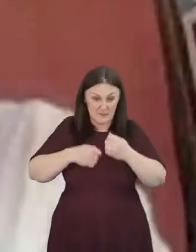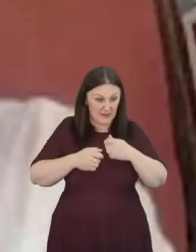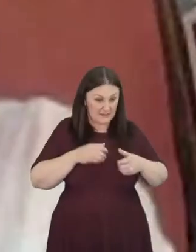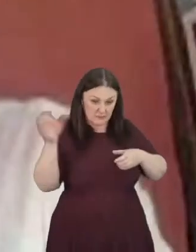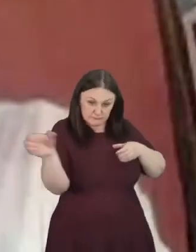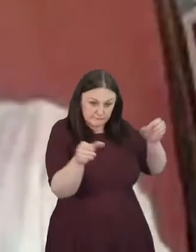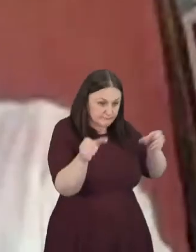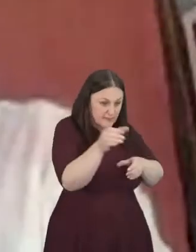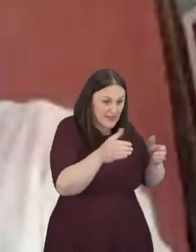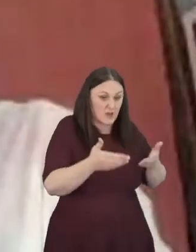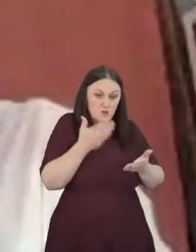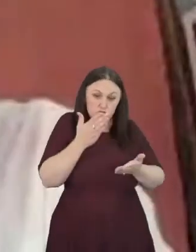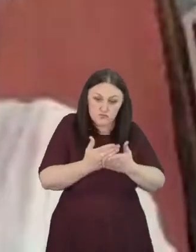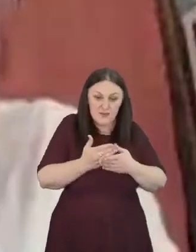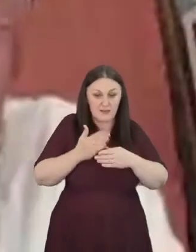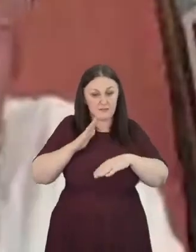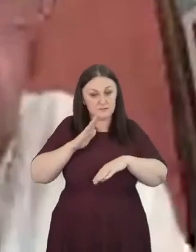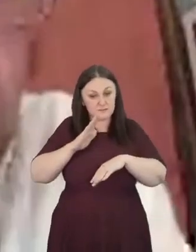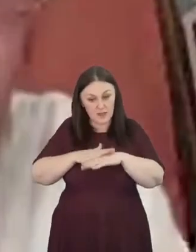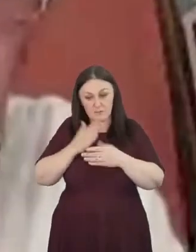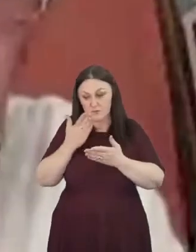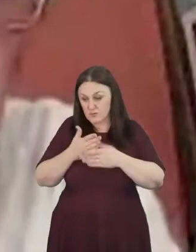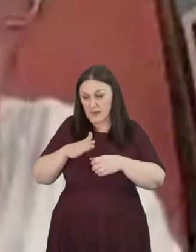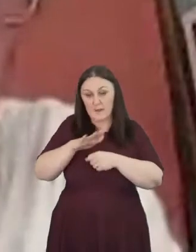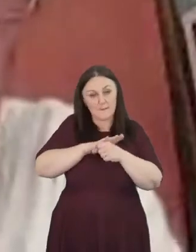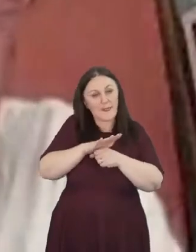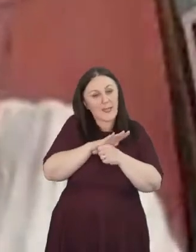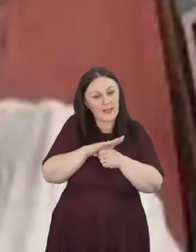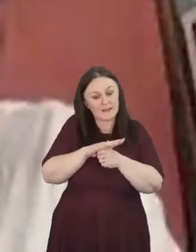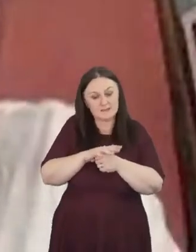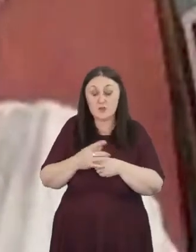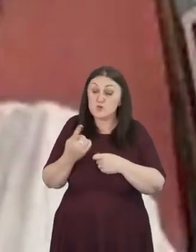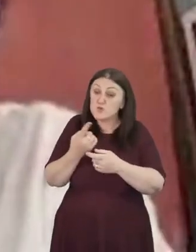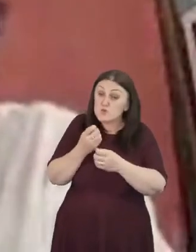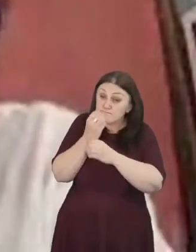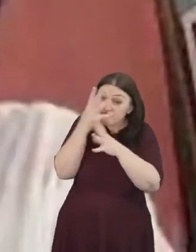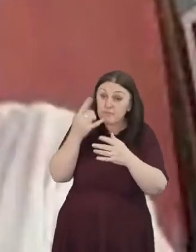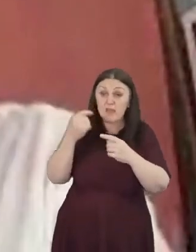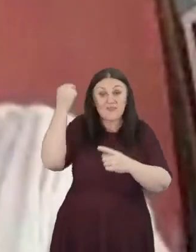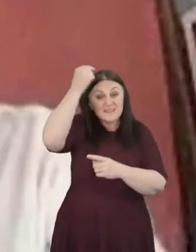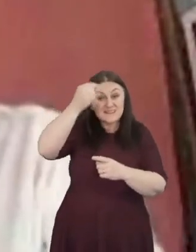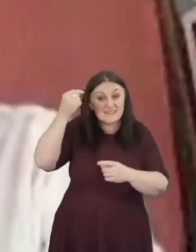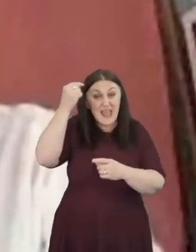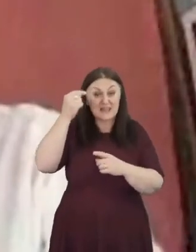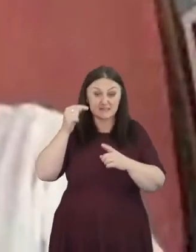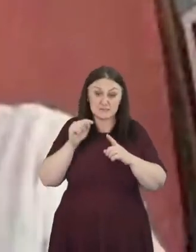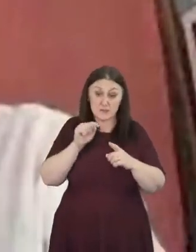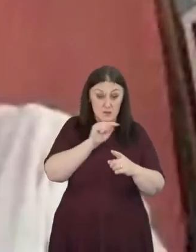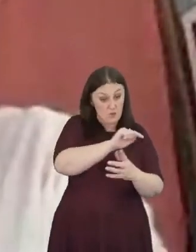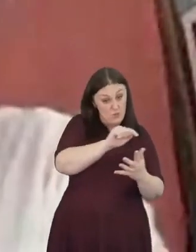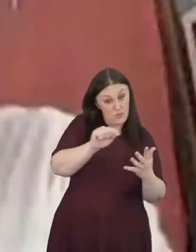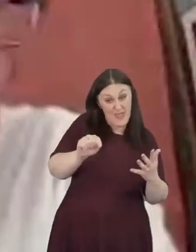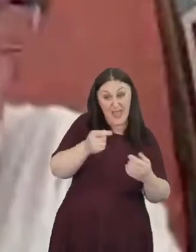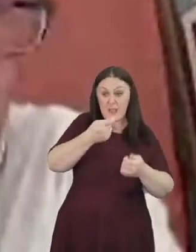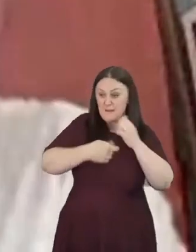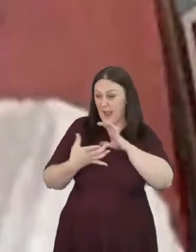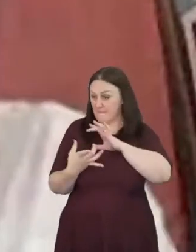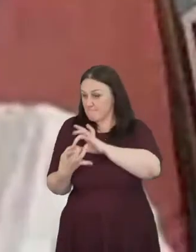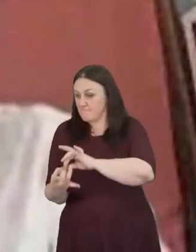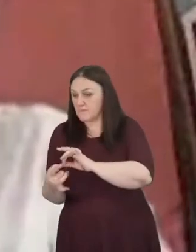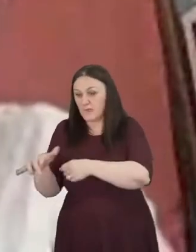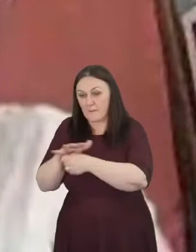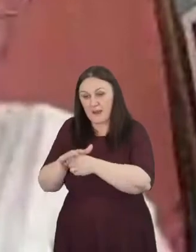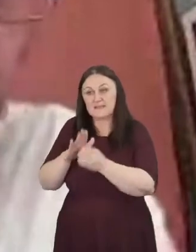in a real place um and you think of so many of the saints right they became associated with their place i mean mother